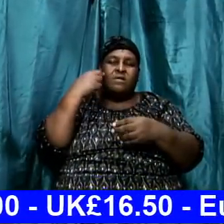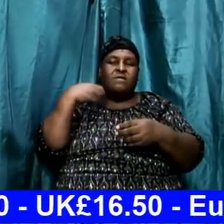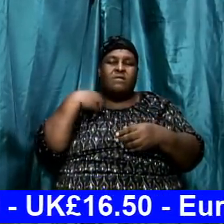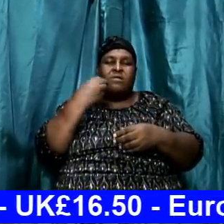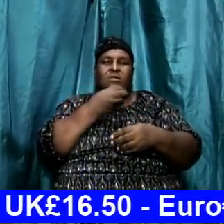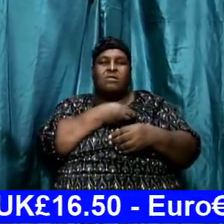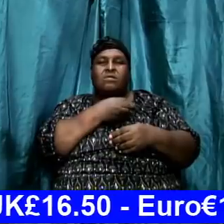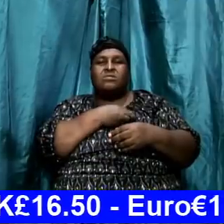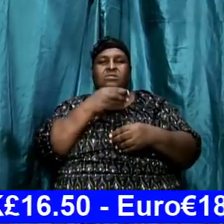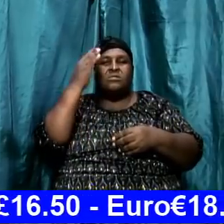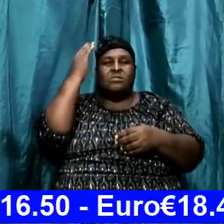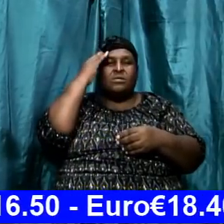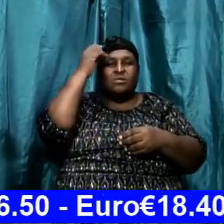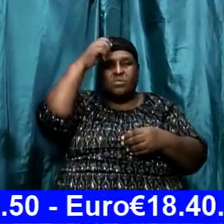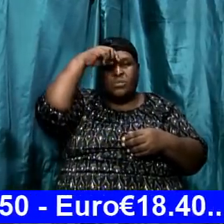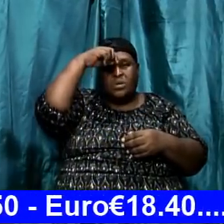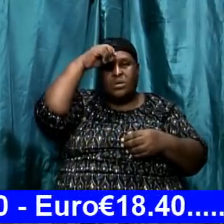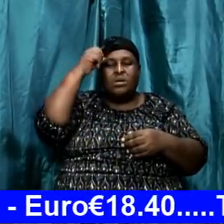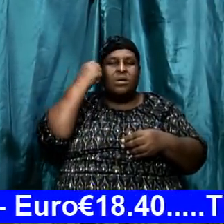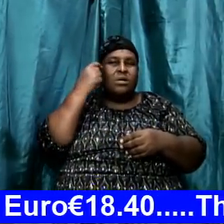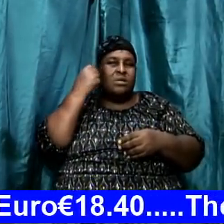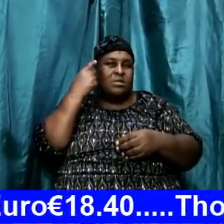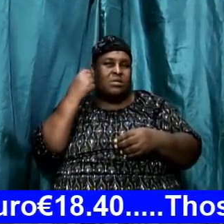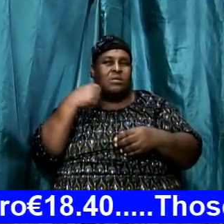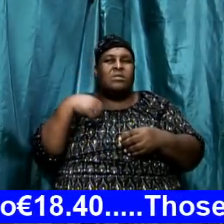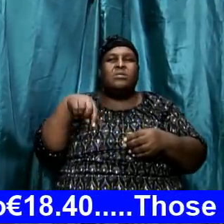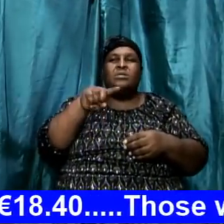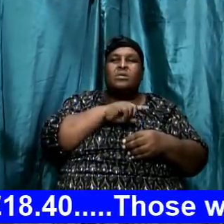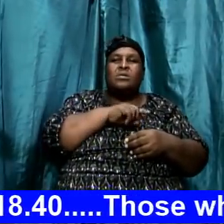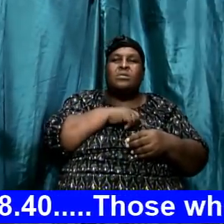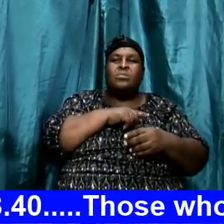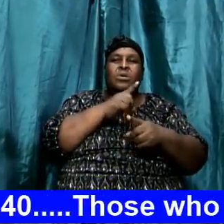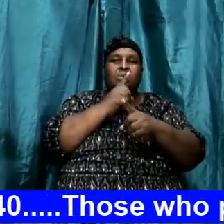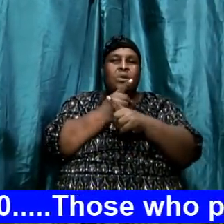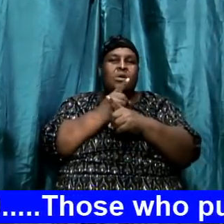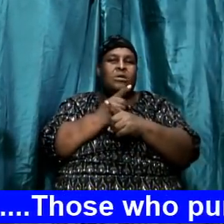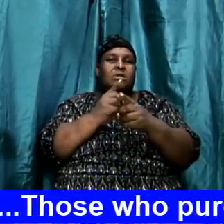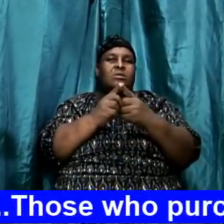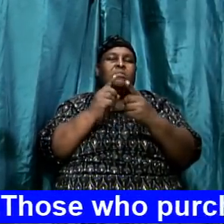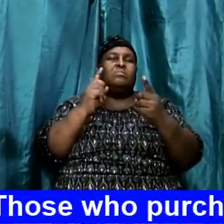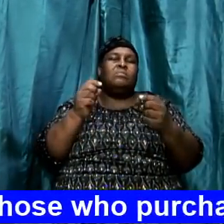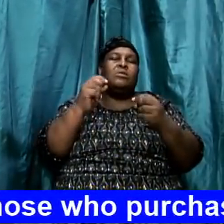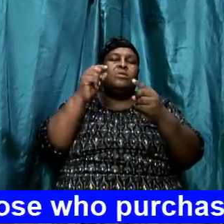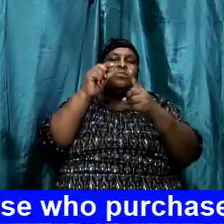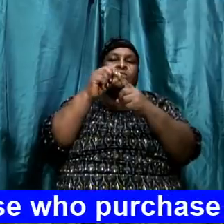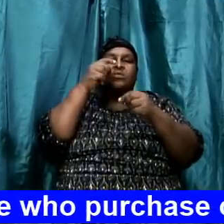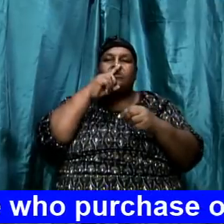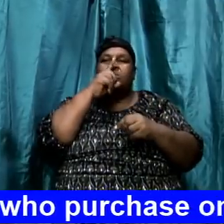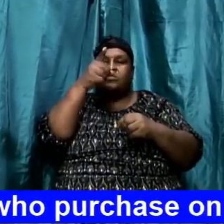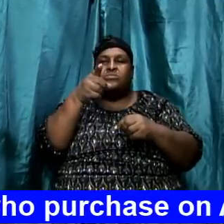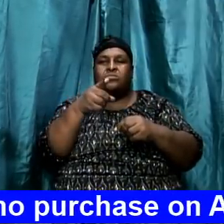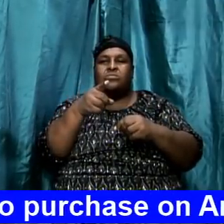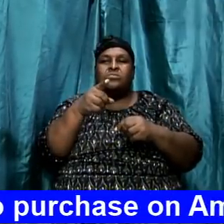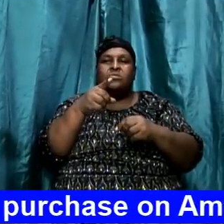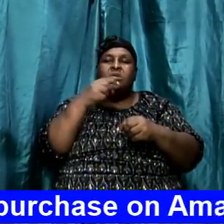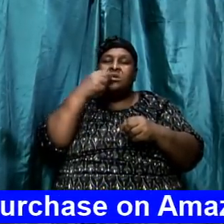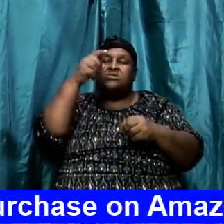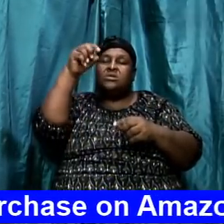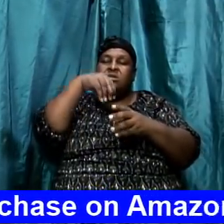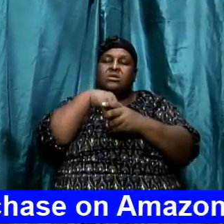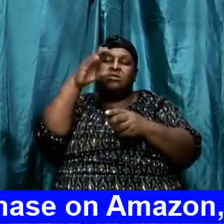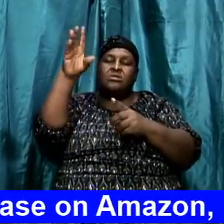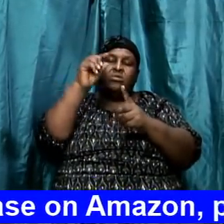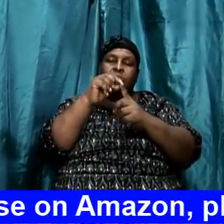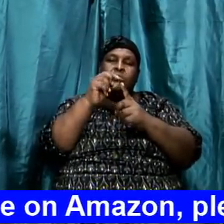God knowledge, wisdom and understanding that we might rightly divide your Word of truth. You said in your words that we must